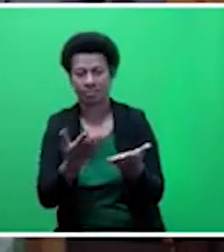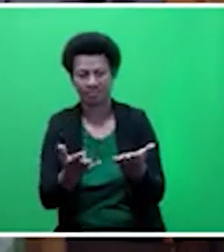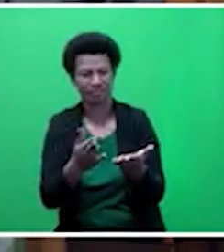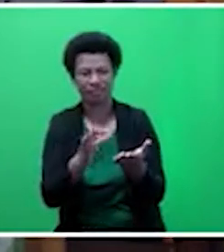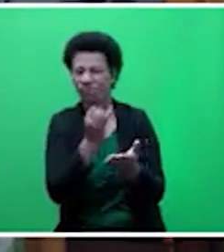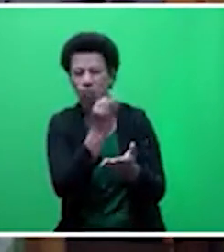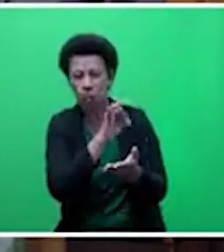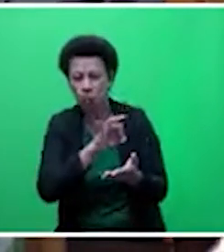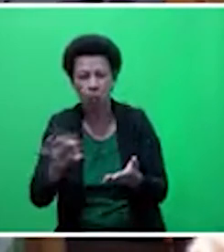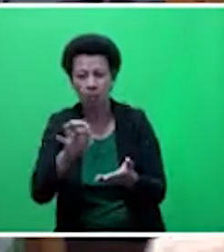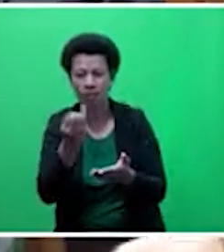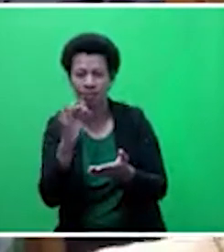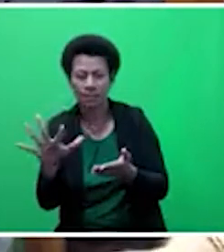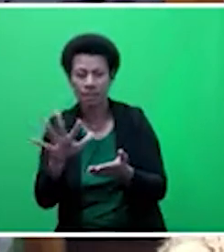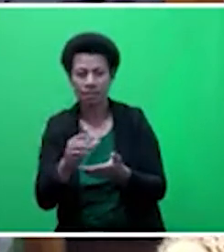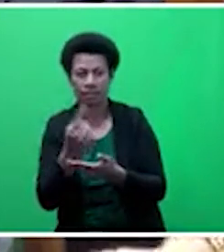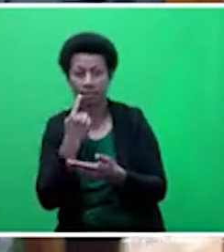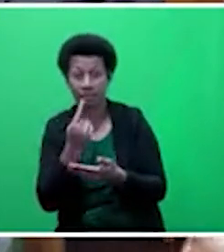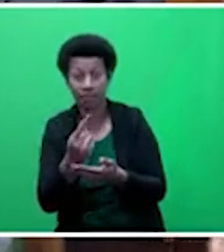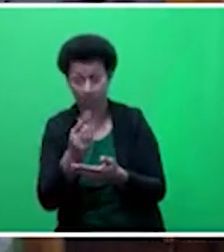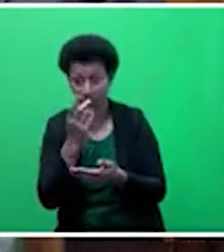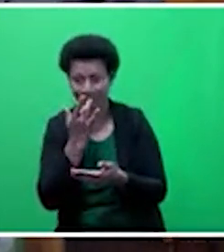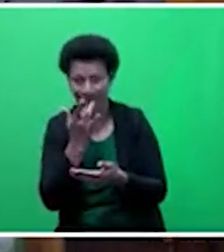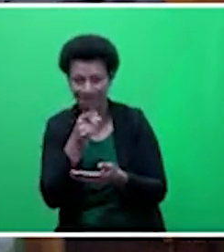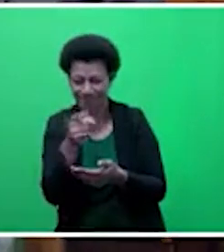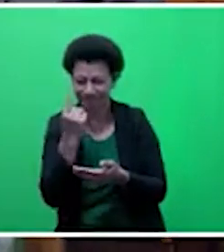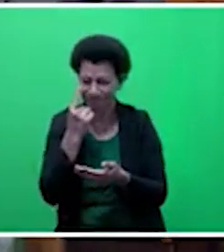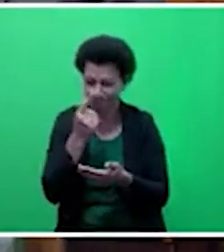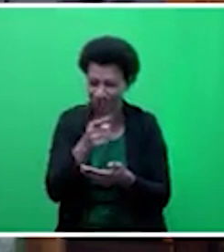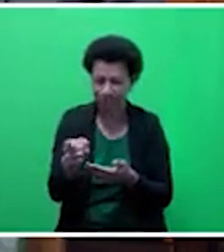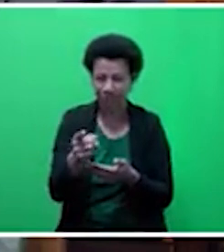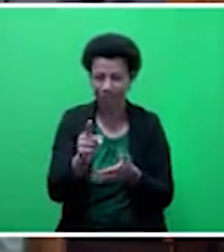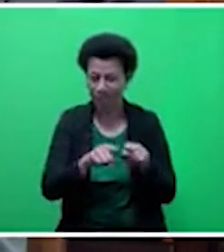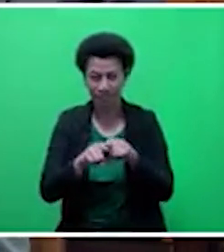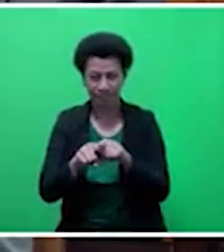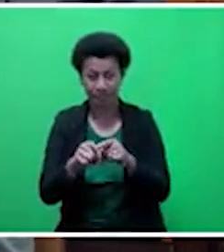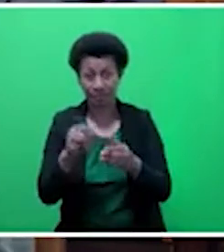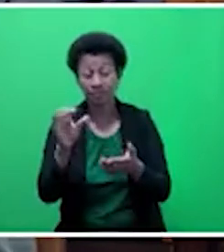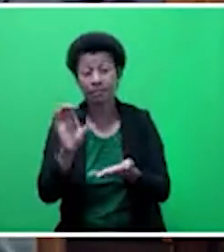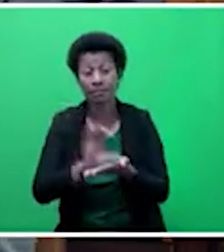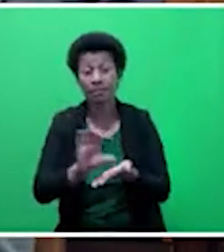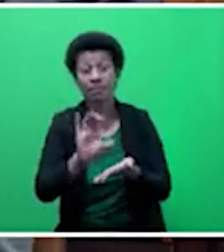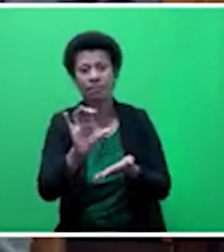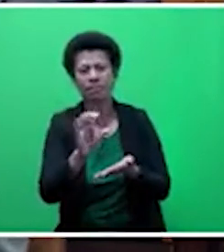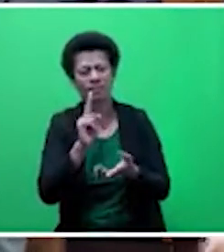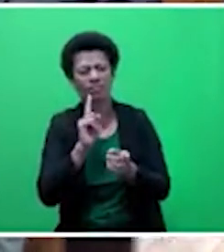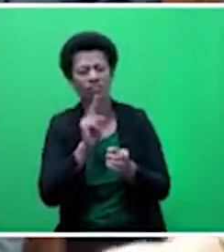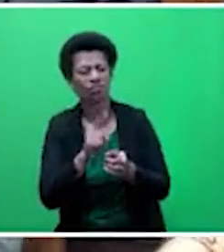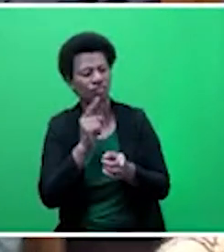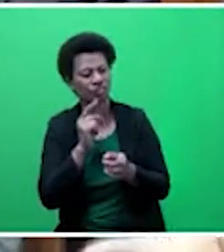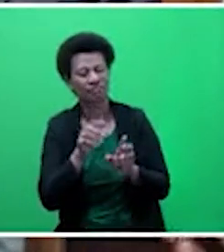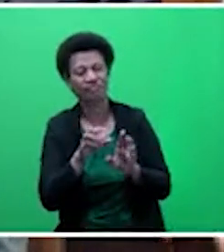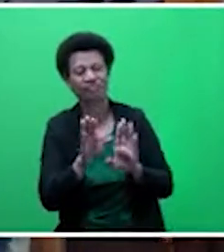independent. This is the kind of shenanigans that people actually look at and that's what undermines the economy, not FCCC, who's actually trying to do its